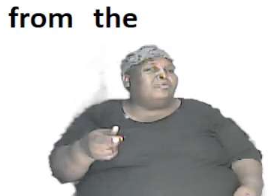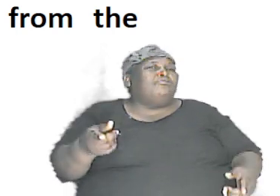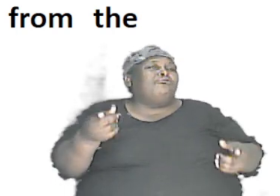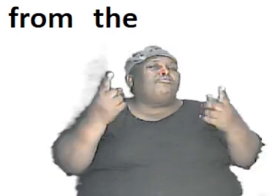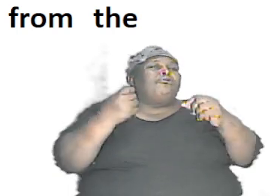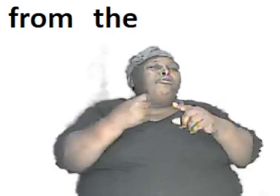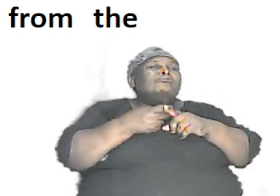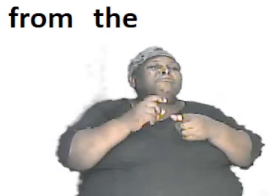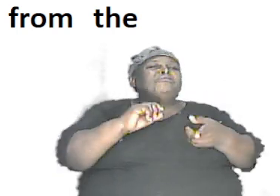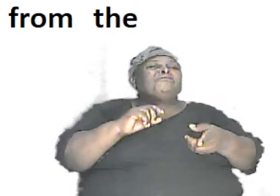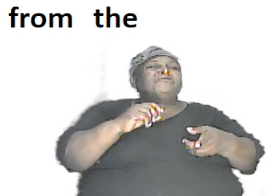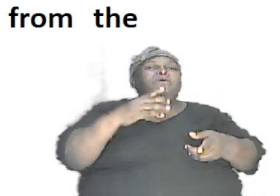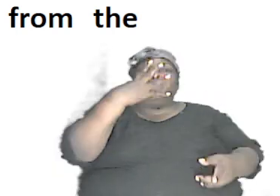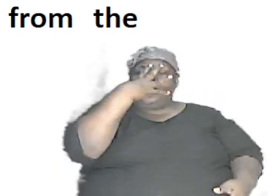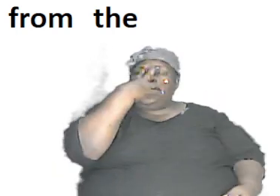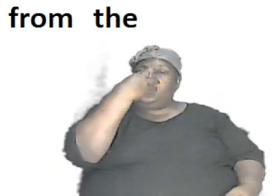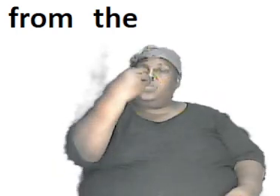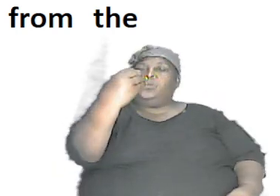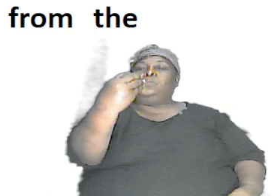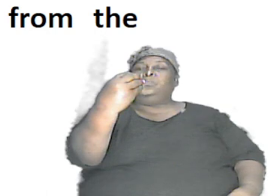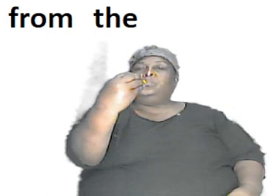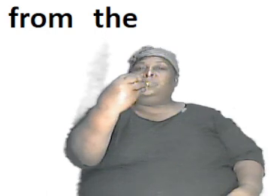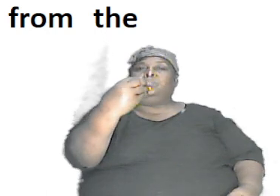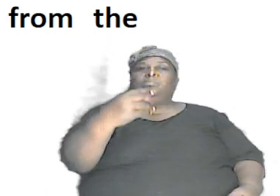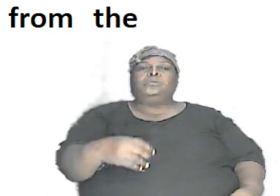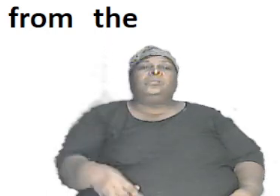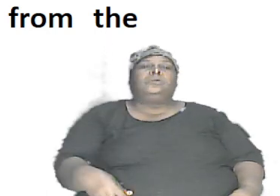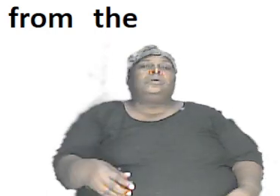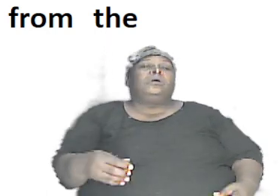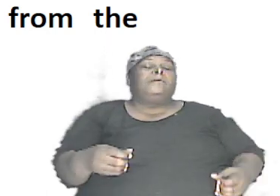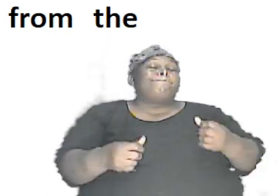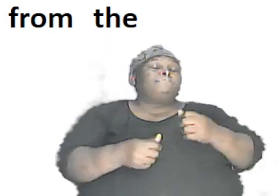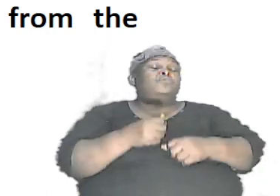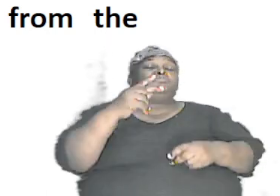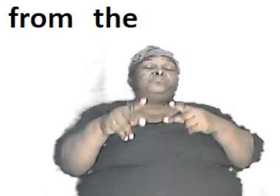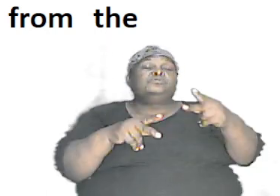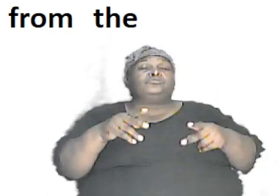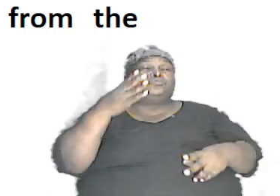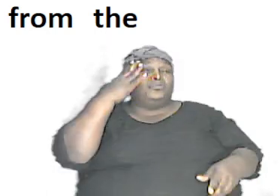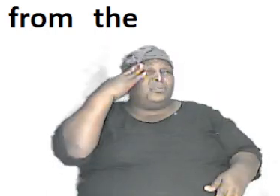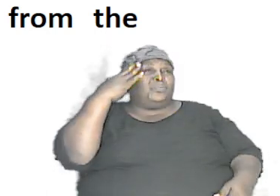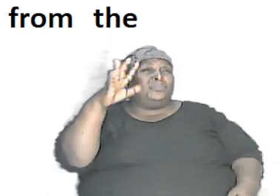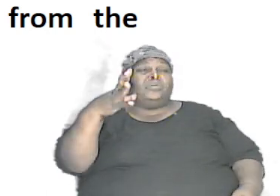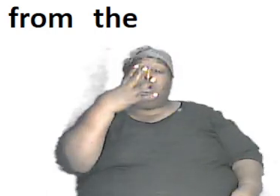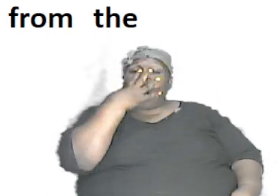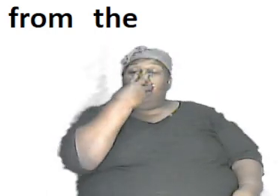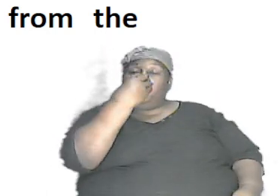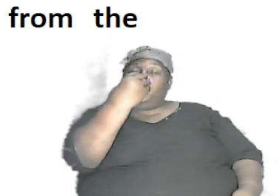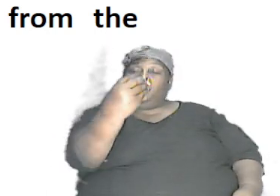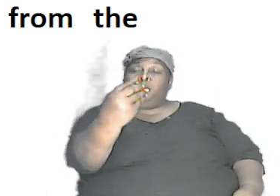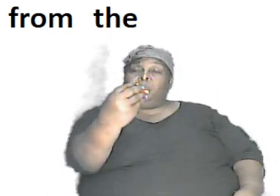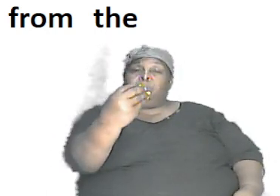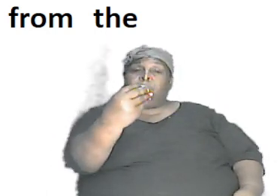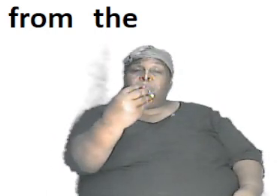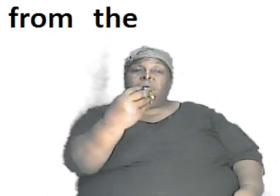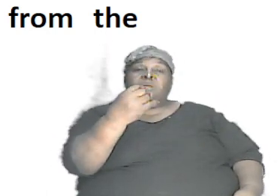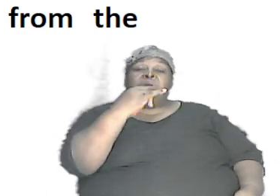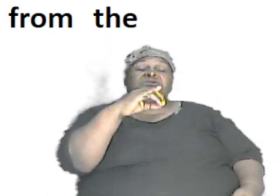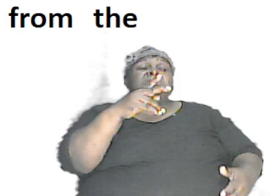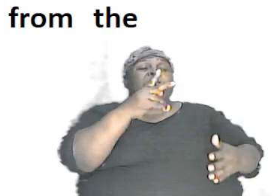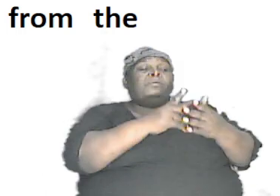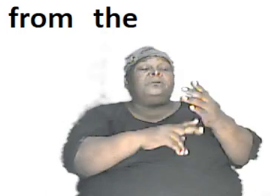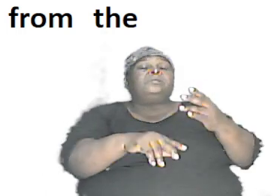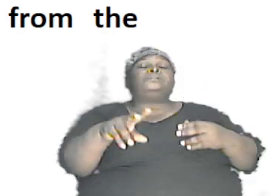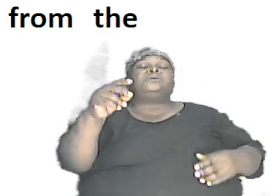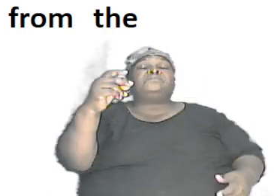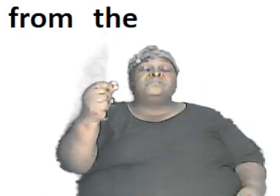from the wolf now most folks don't even know that a wolf is a part of